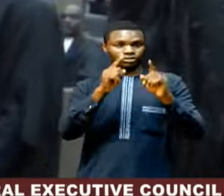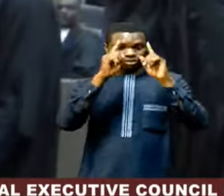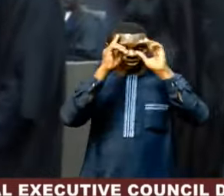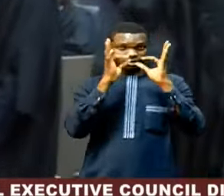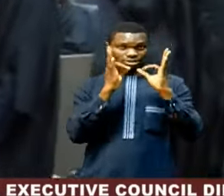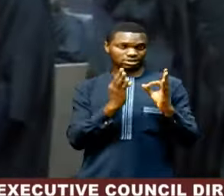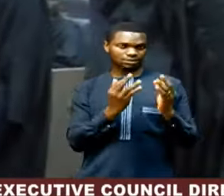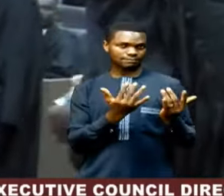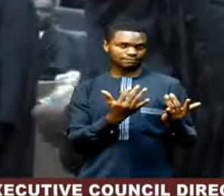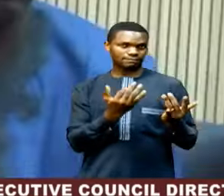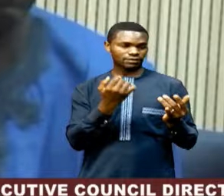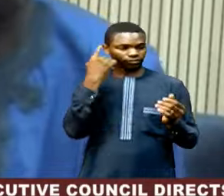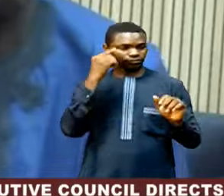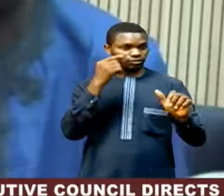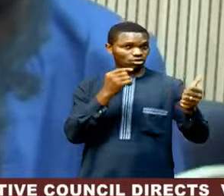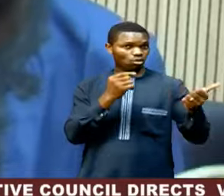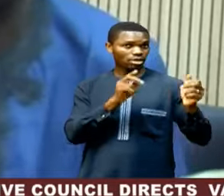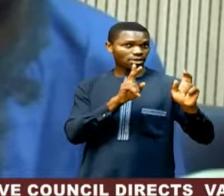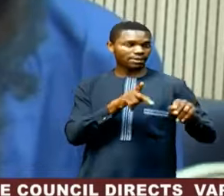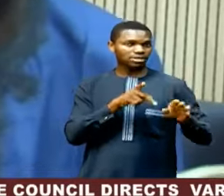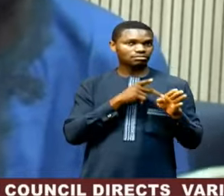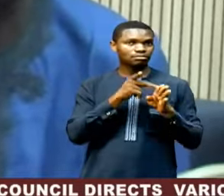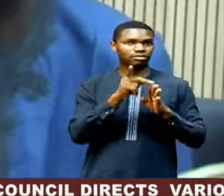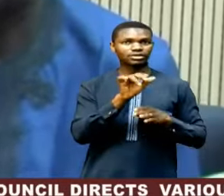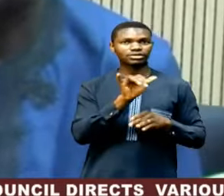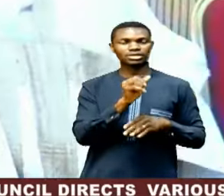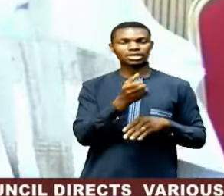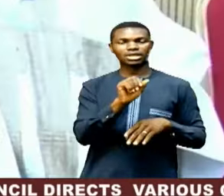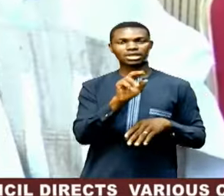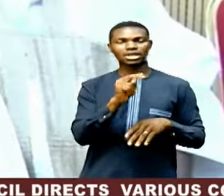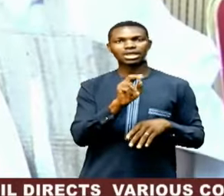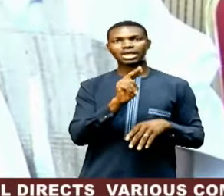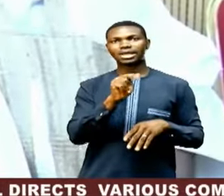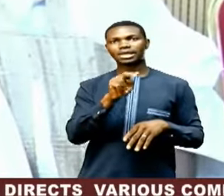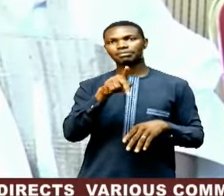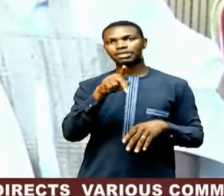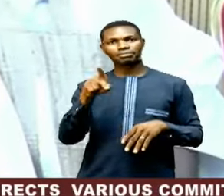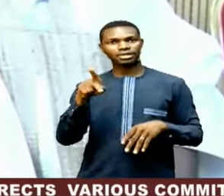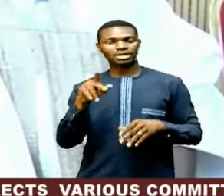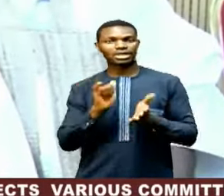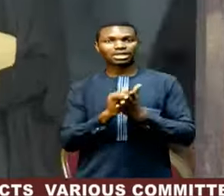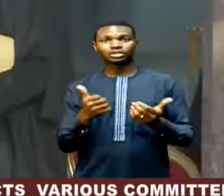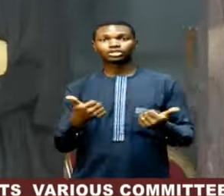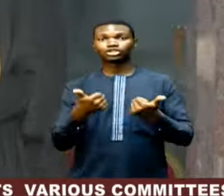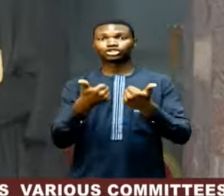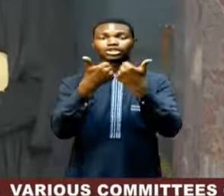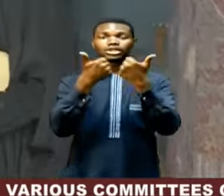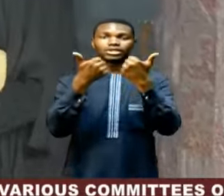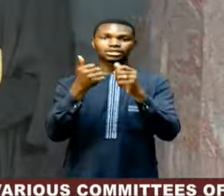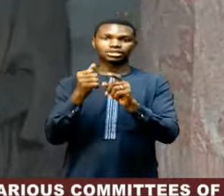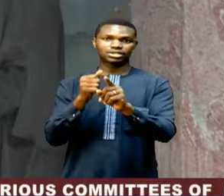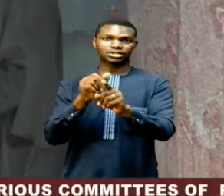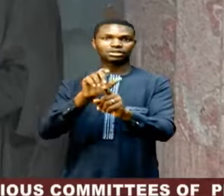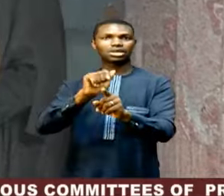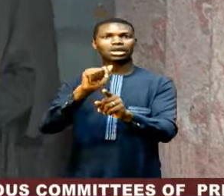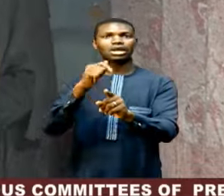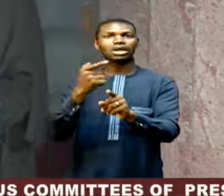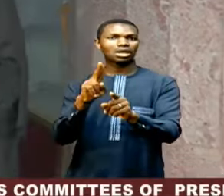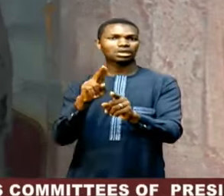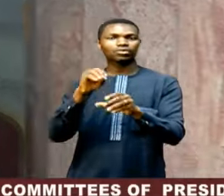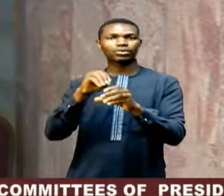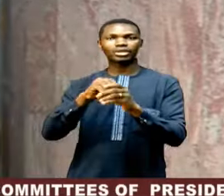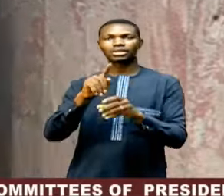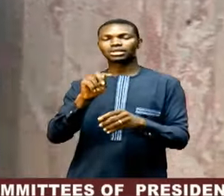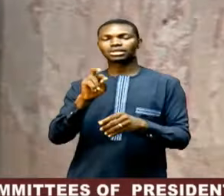Professor Yahaya Sani of the NNPP, challenging Governor Kefers Abu's victory in the Taraba